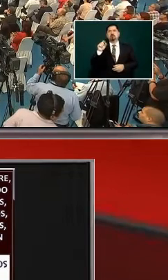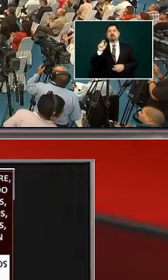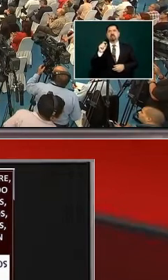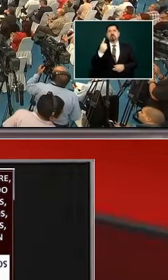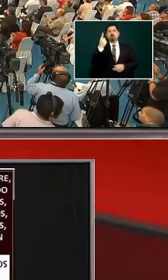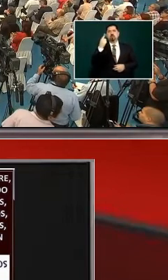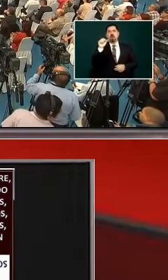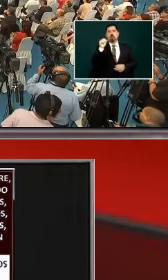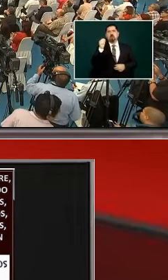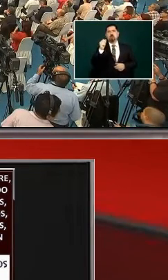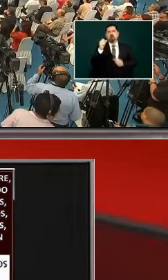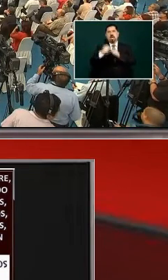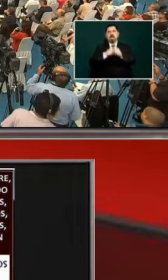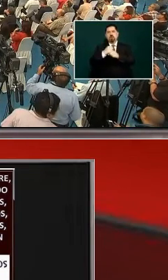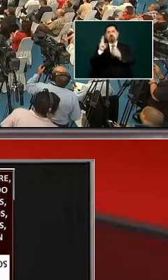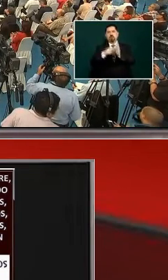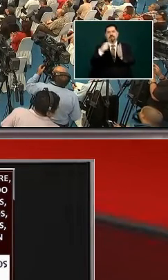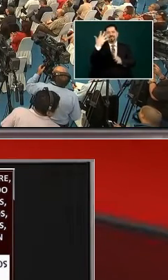21st of august